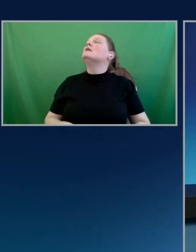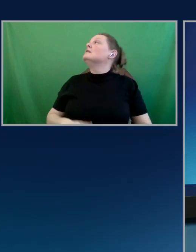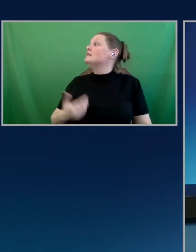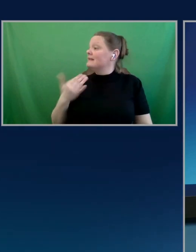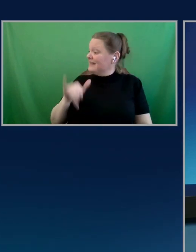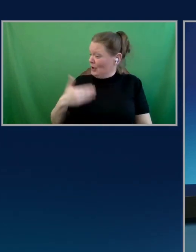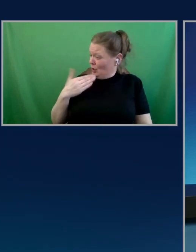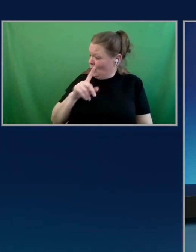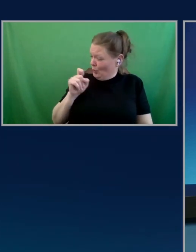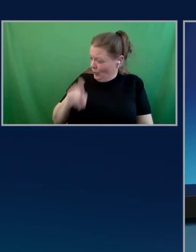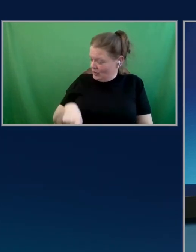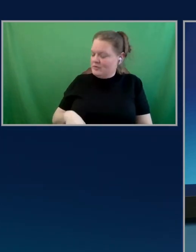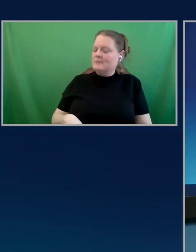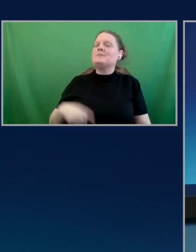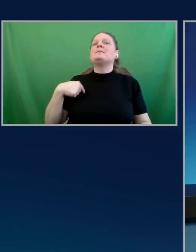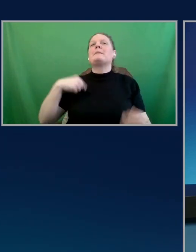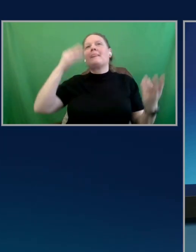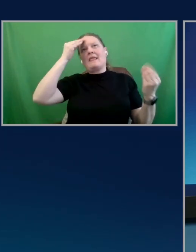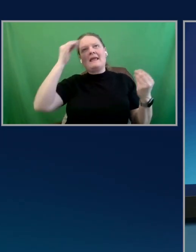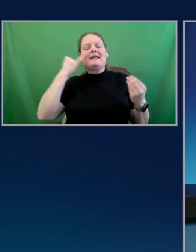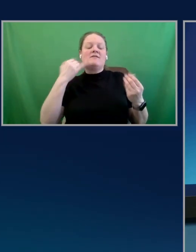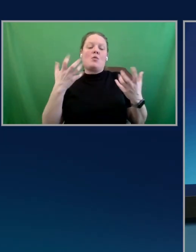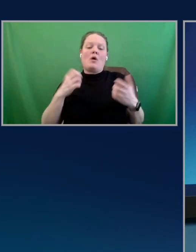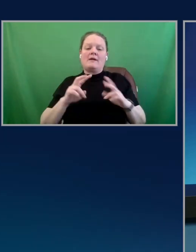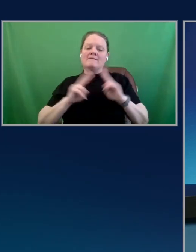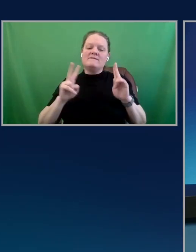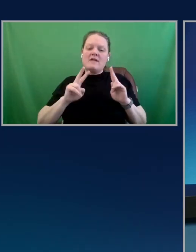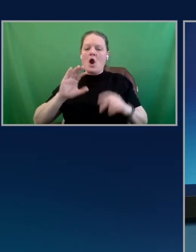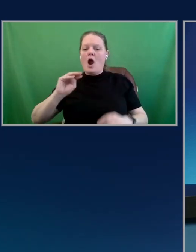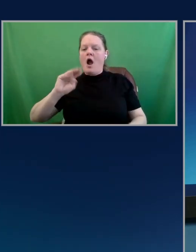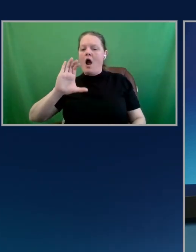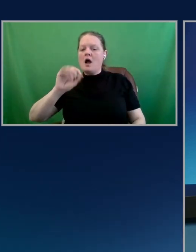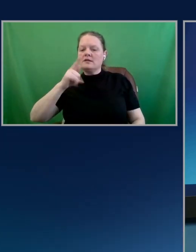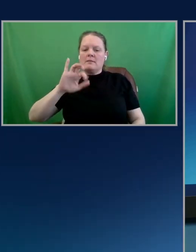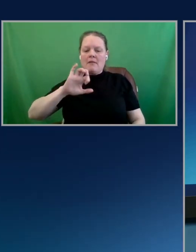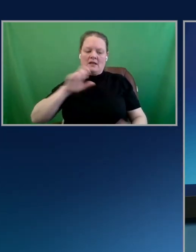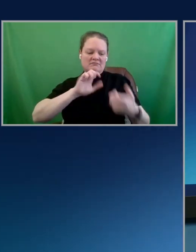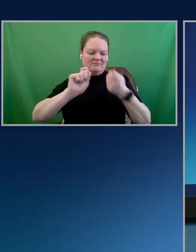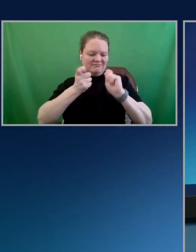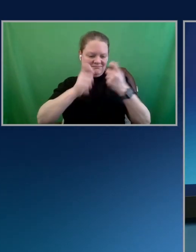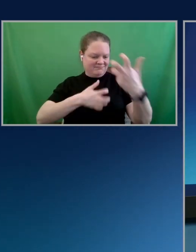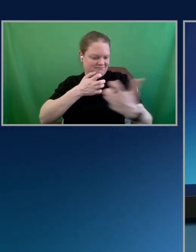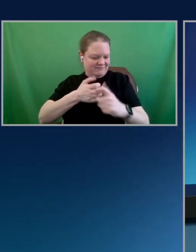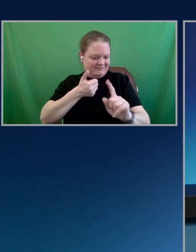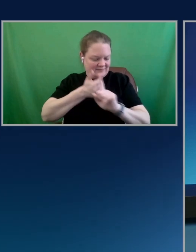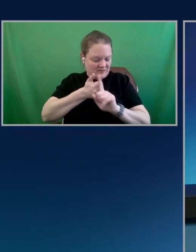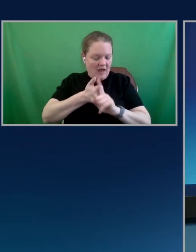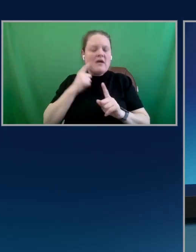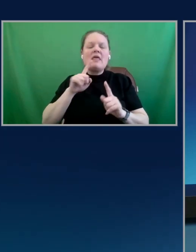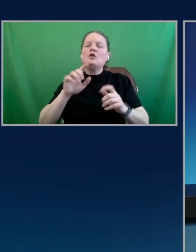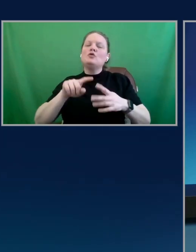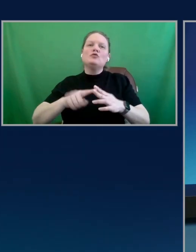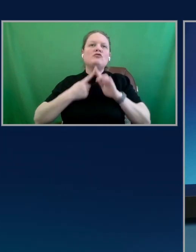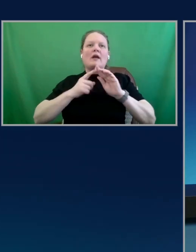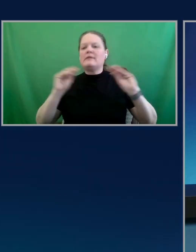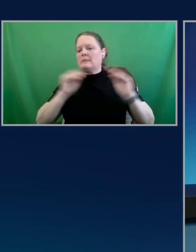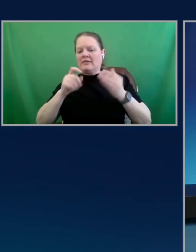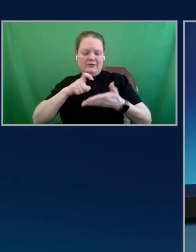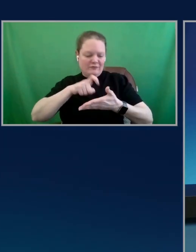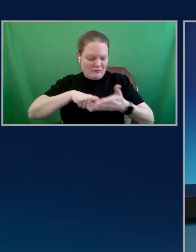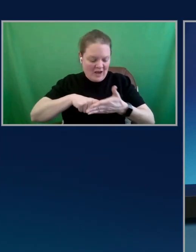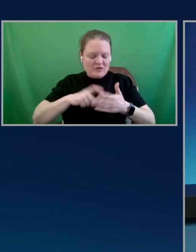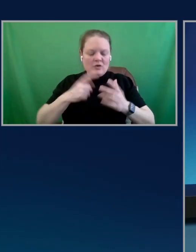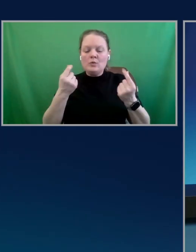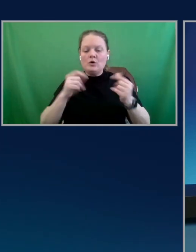wanted to have a very custom looking conversation that you're starting from absolute scratch, you would want to build it yourself